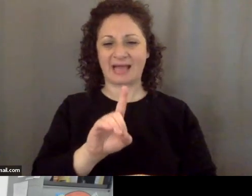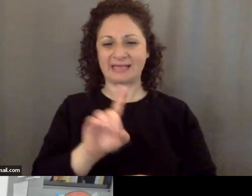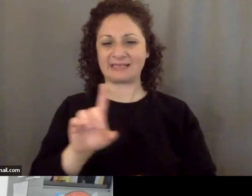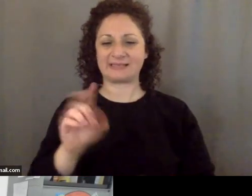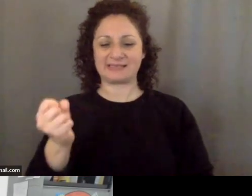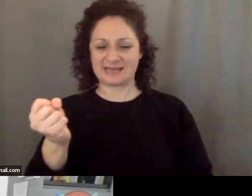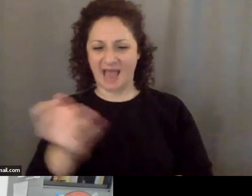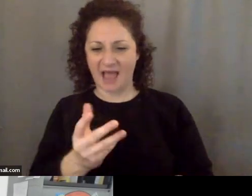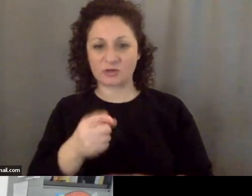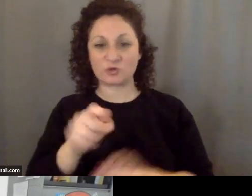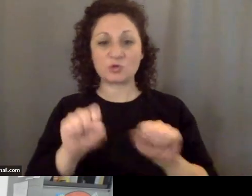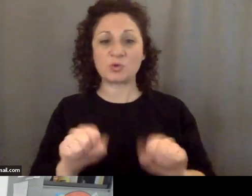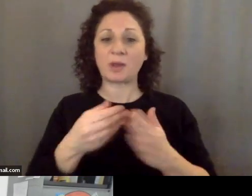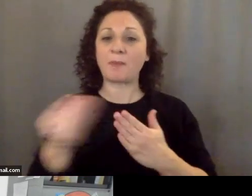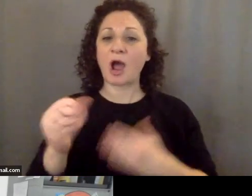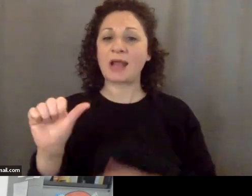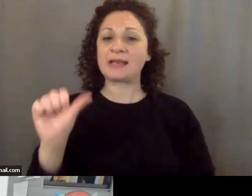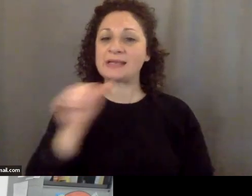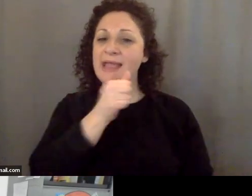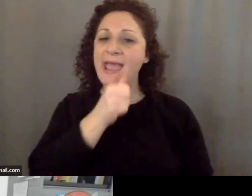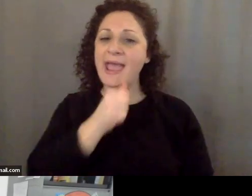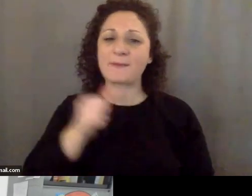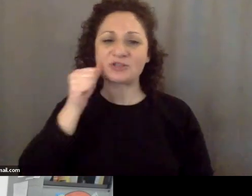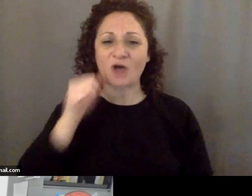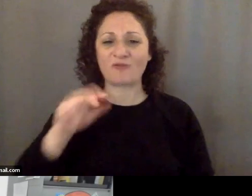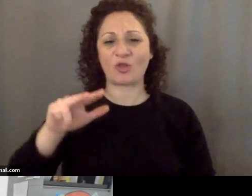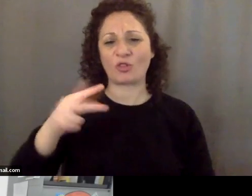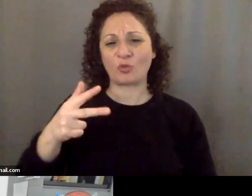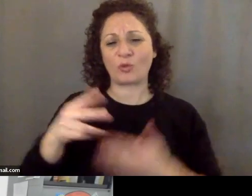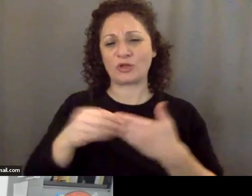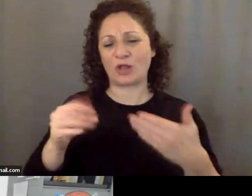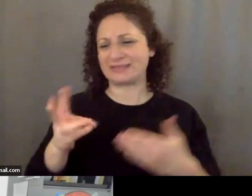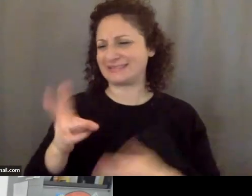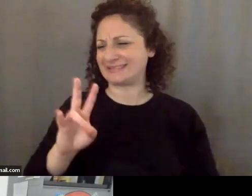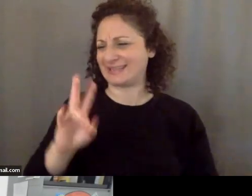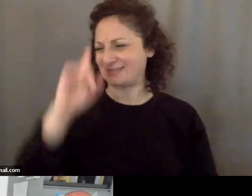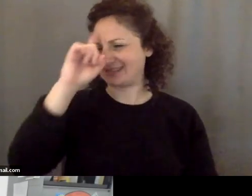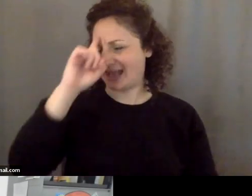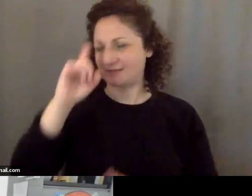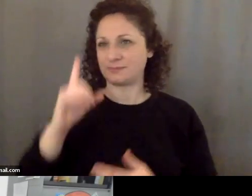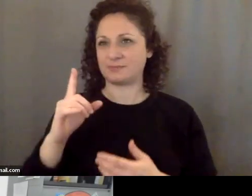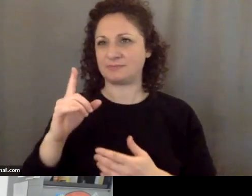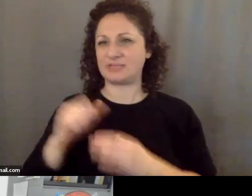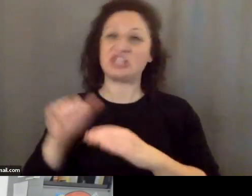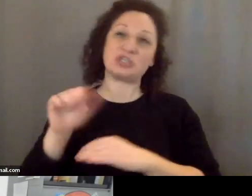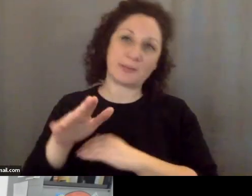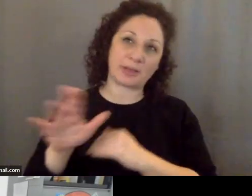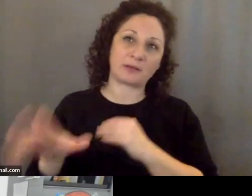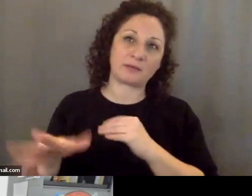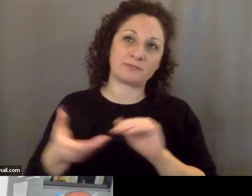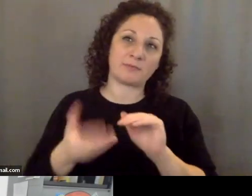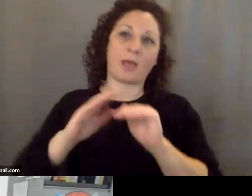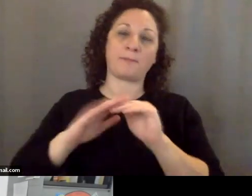from Amazon shipping is more but then Amazon charges a lot for shipping but the idea is